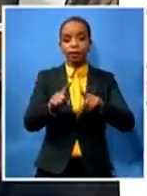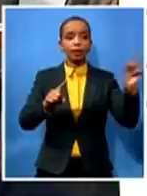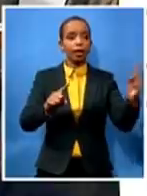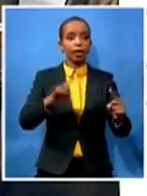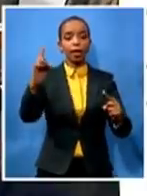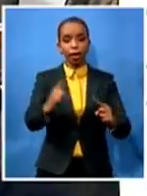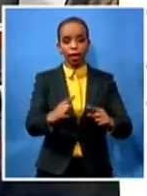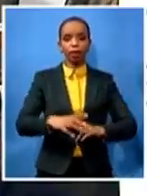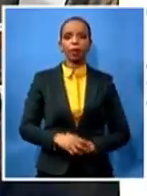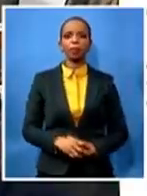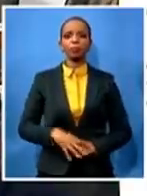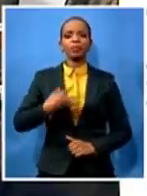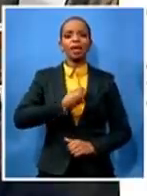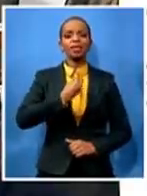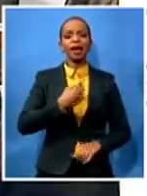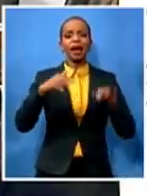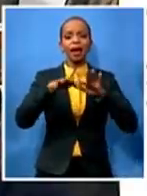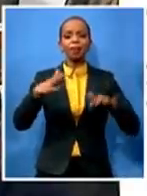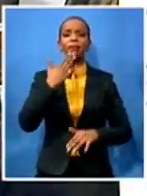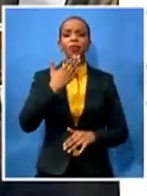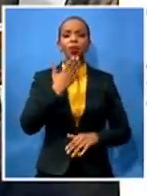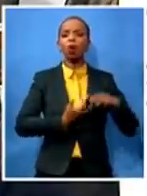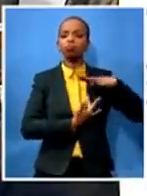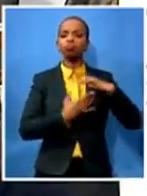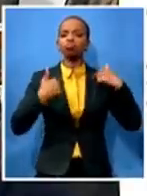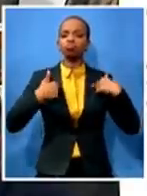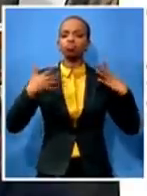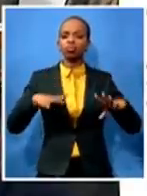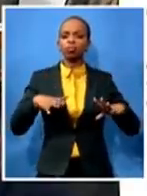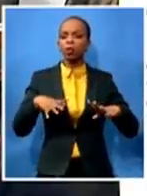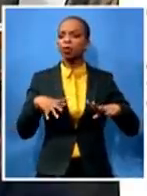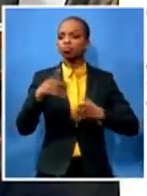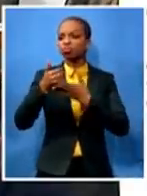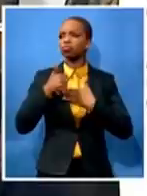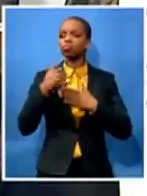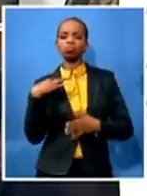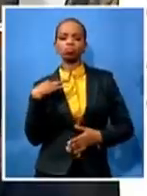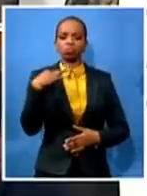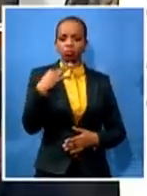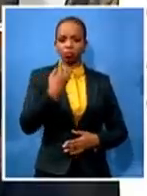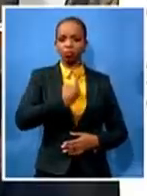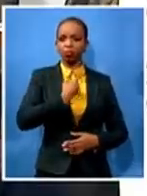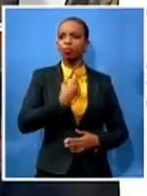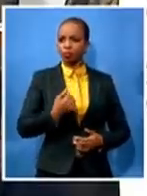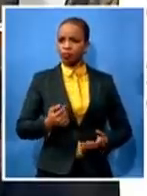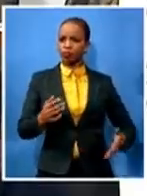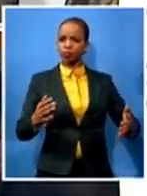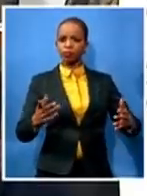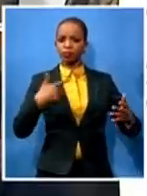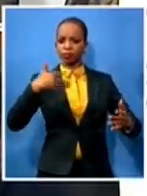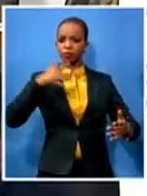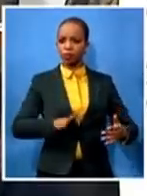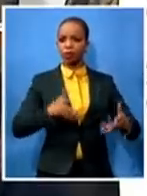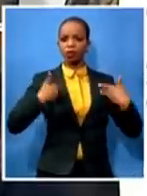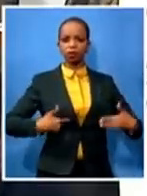assisted volunteered themselves and and admitted themselves into the services of of busasa not and it then